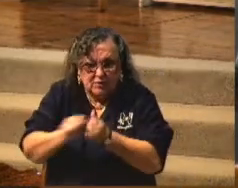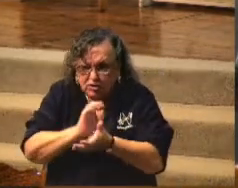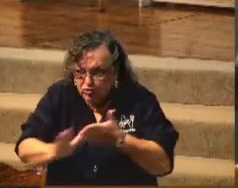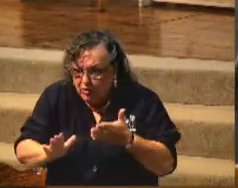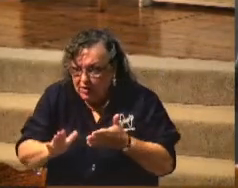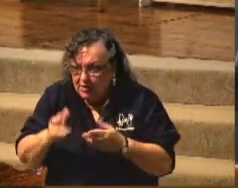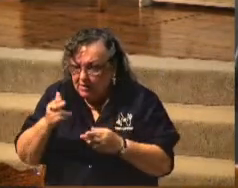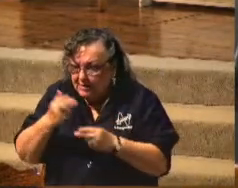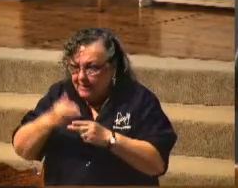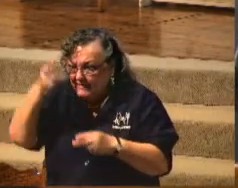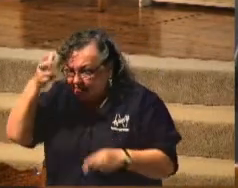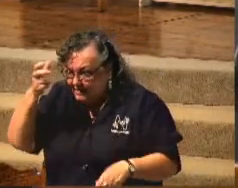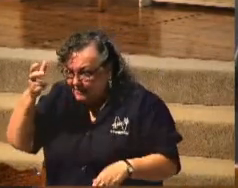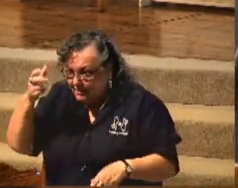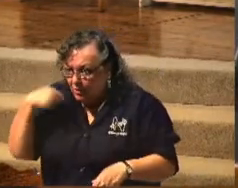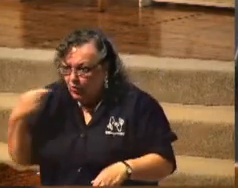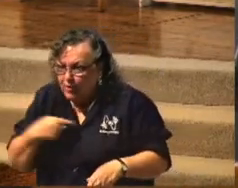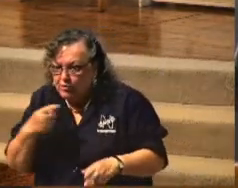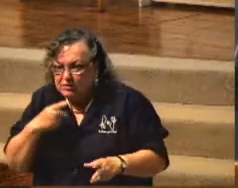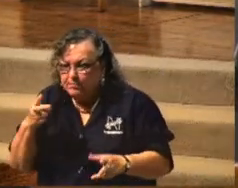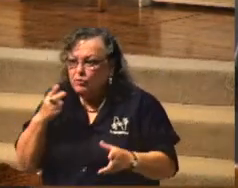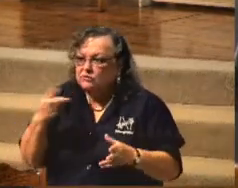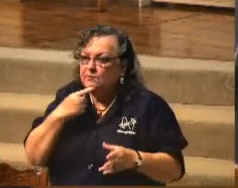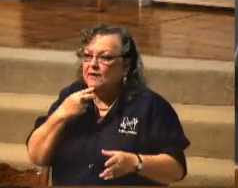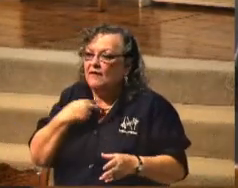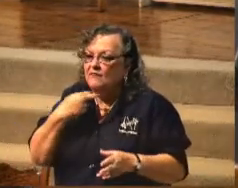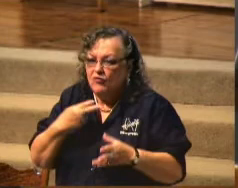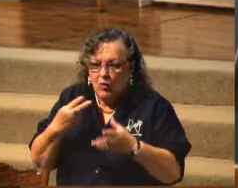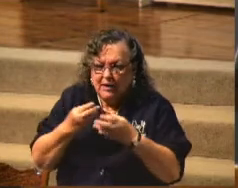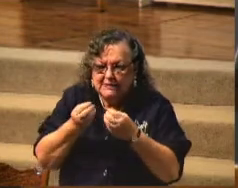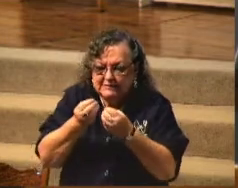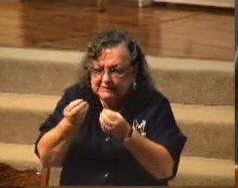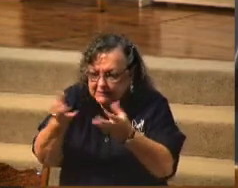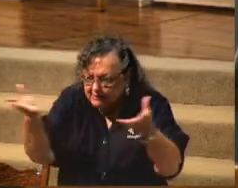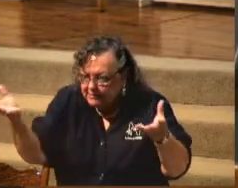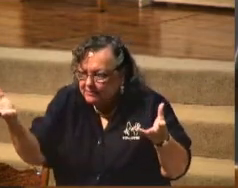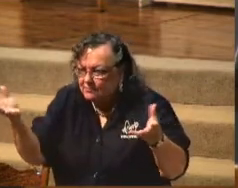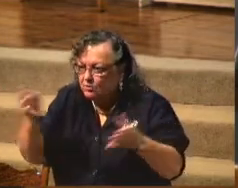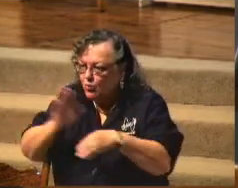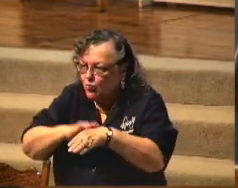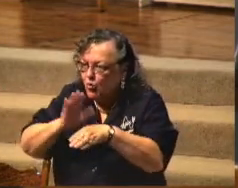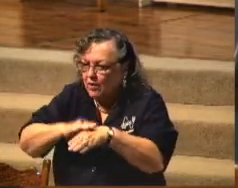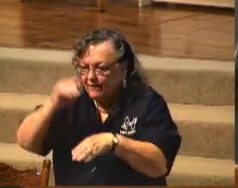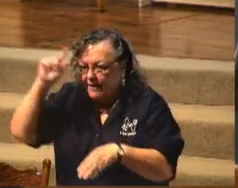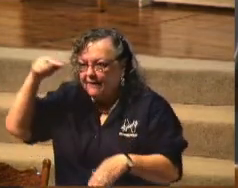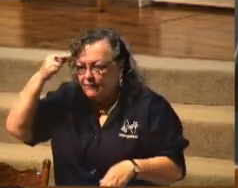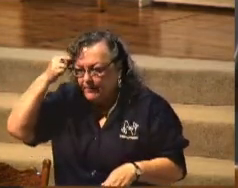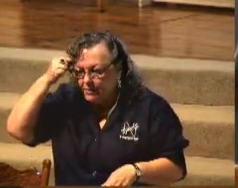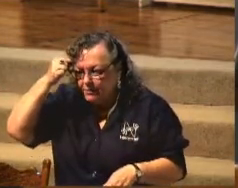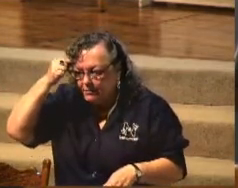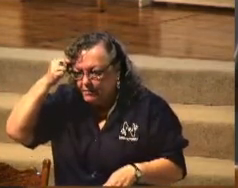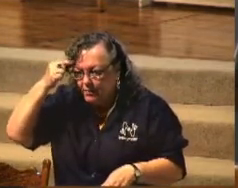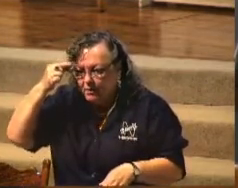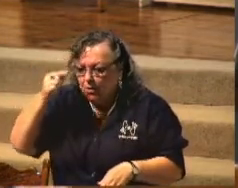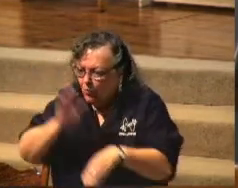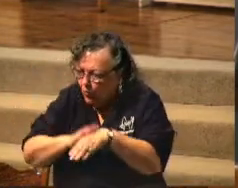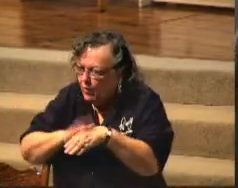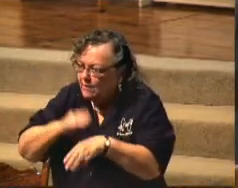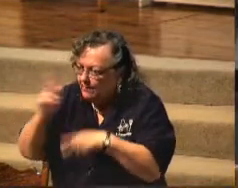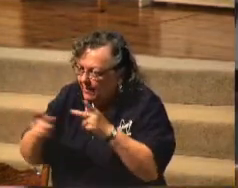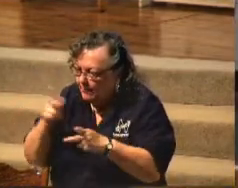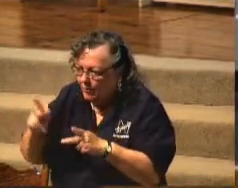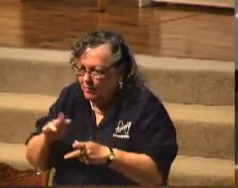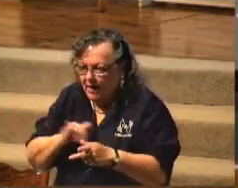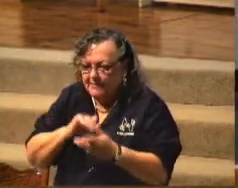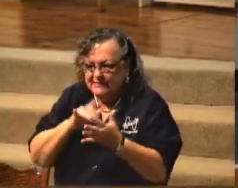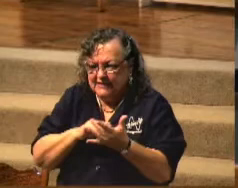And we're to be a vigilant voice, a vigilant voice to warn the government. I was studying about some things,